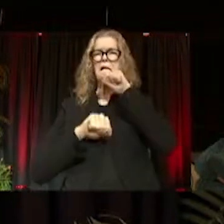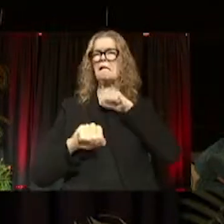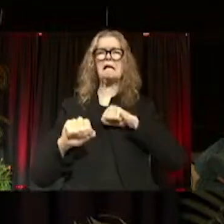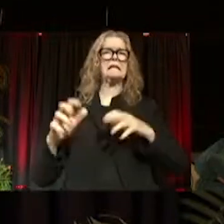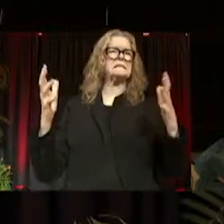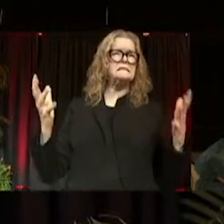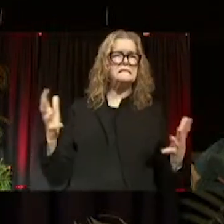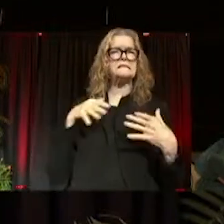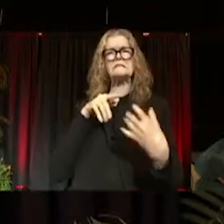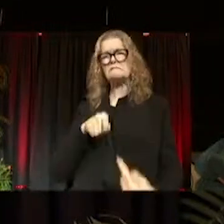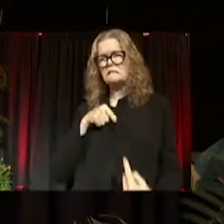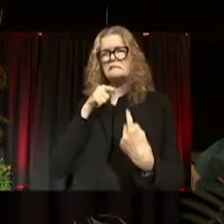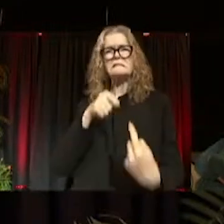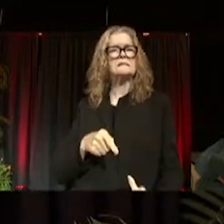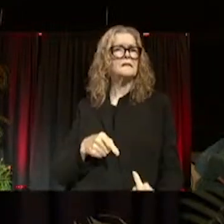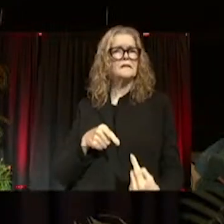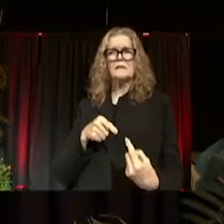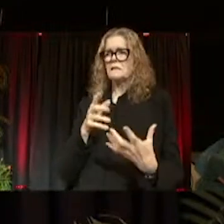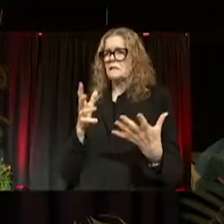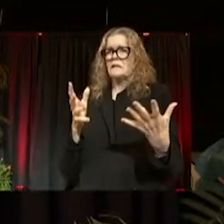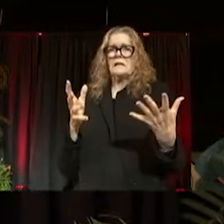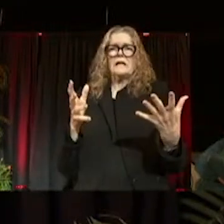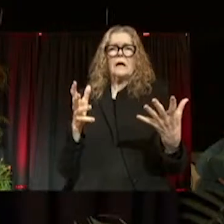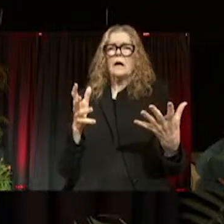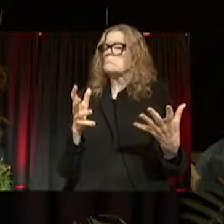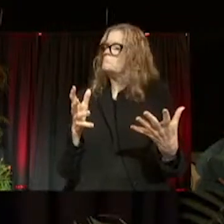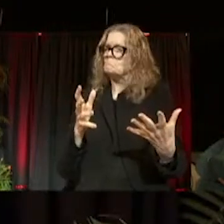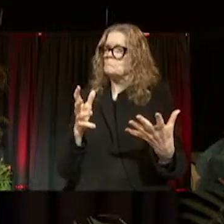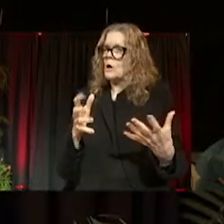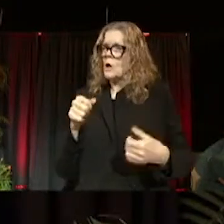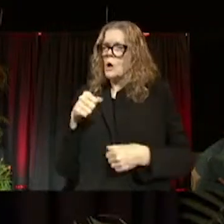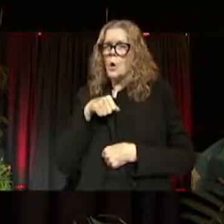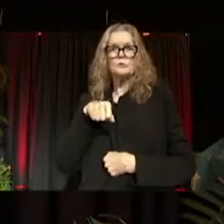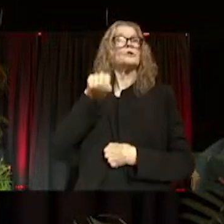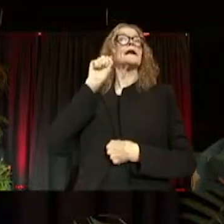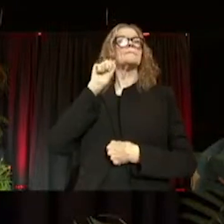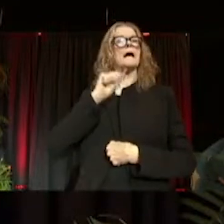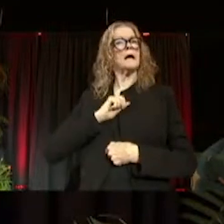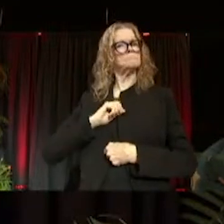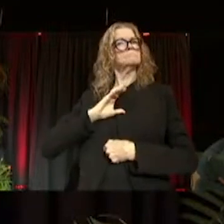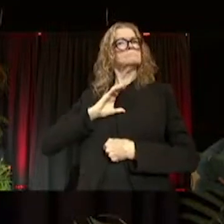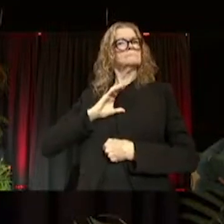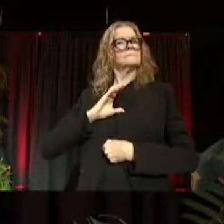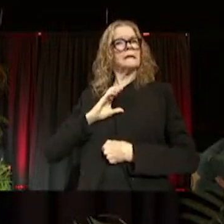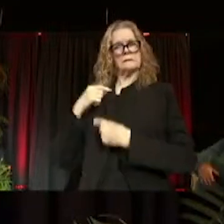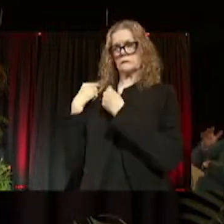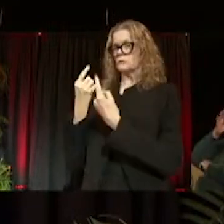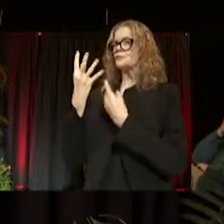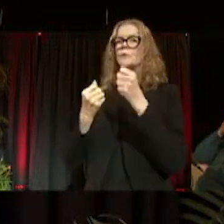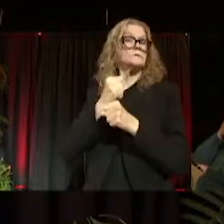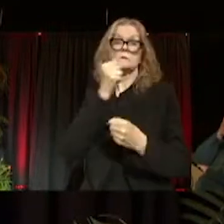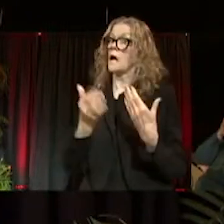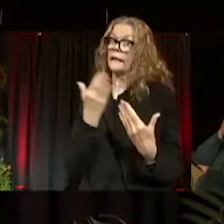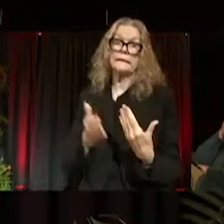struggling, know to hold your head up high. Because these past four years haven't been easy,